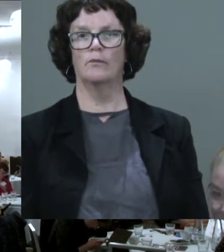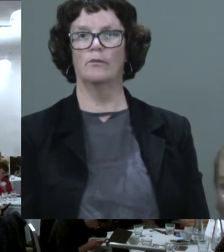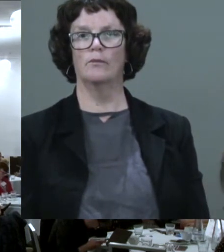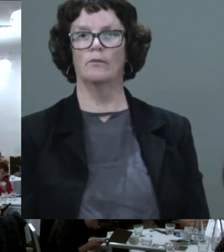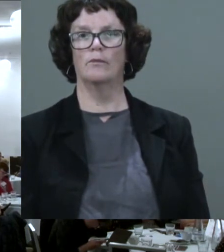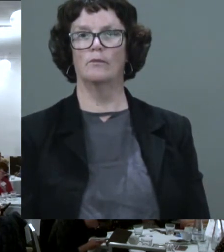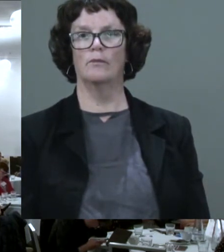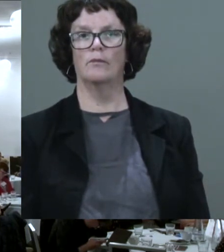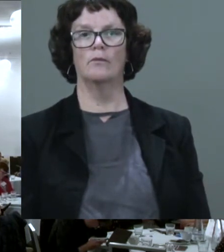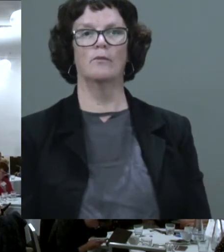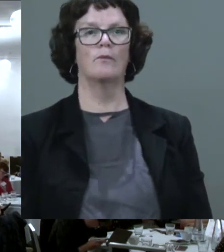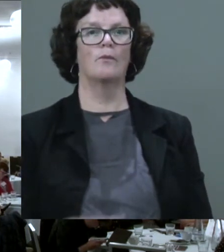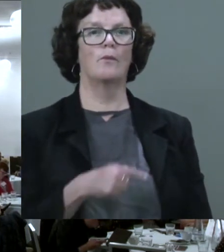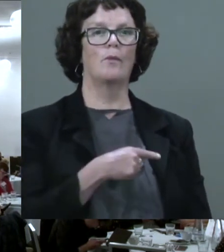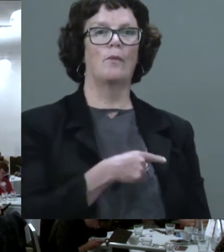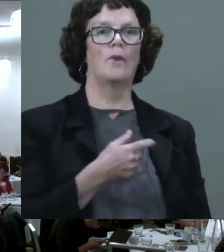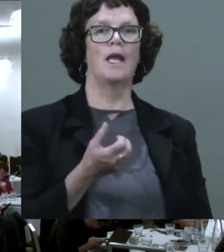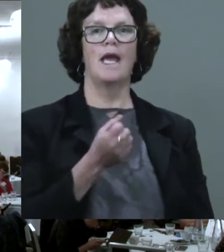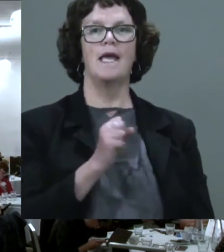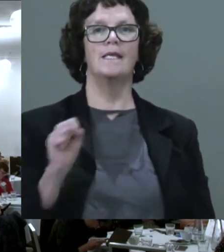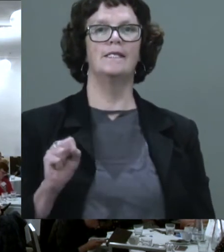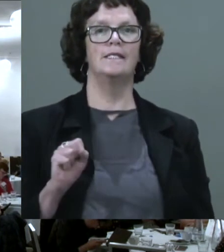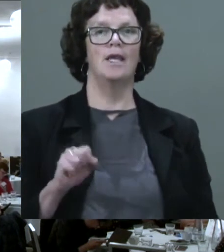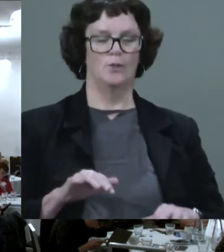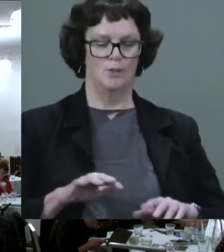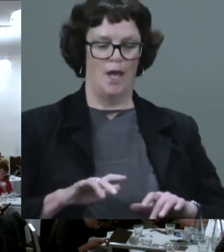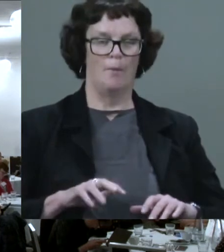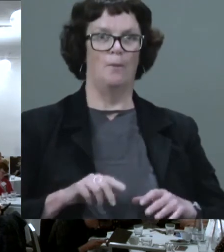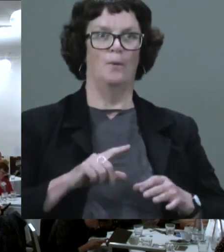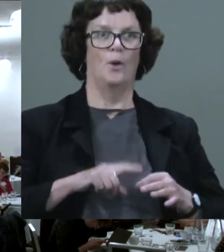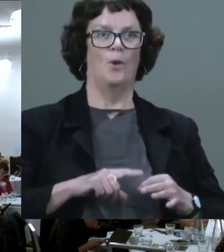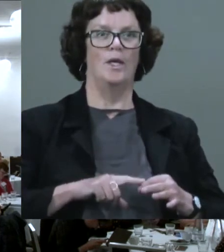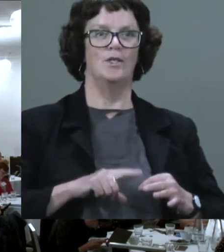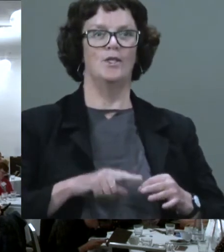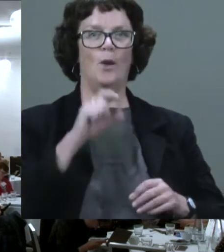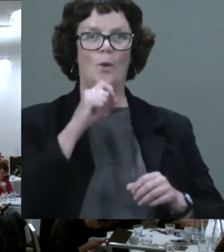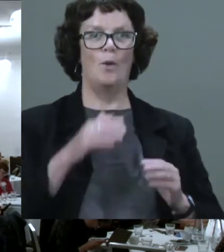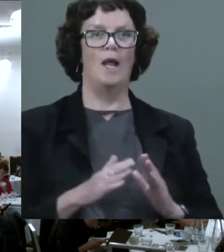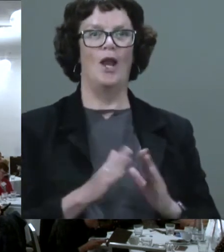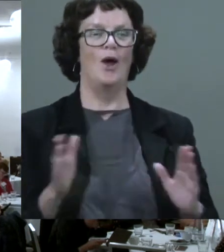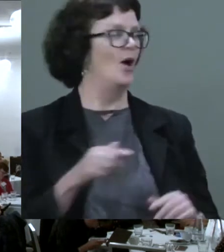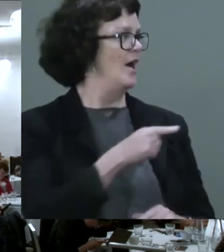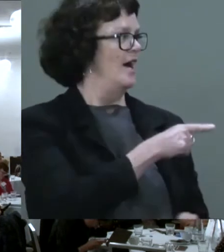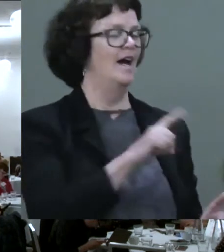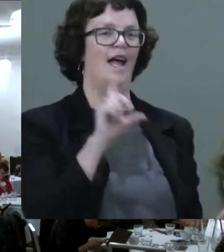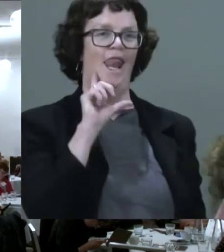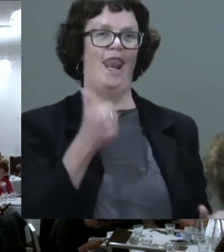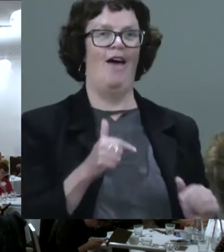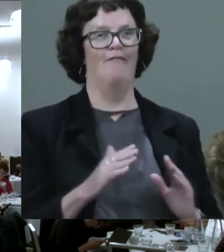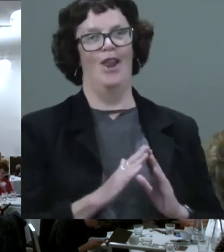Still typing up that question. It's going to be a long one, I think, Jordan. It's all right. I love a good long question.